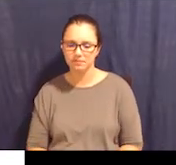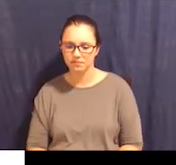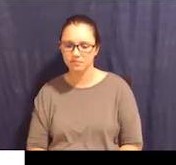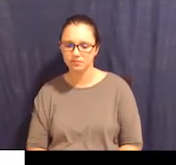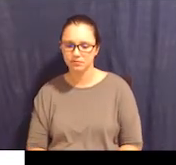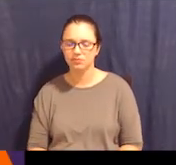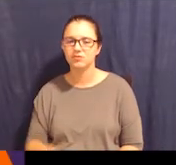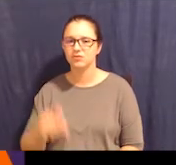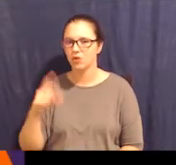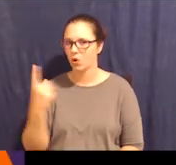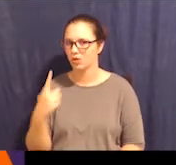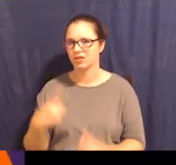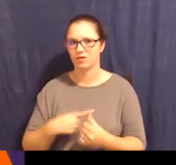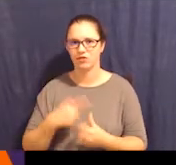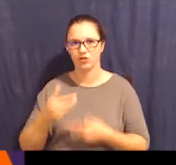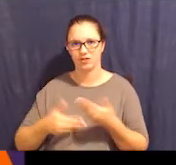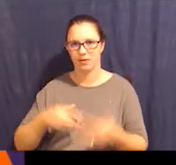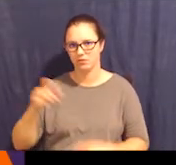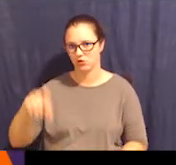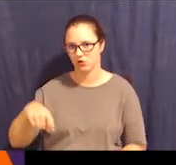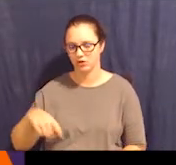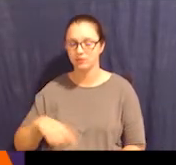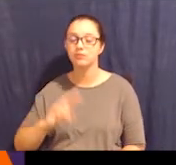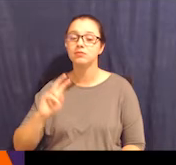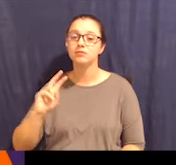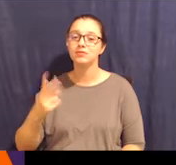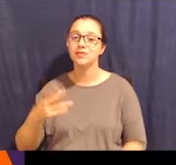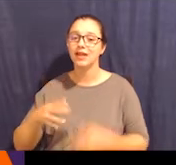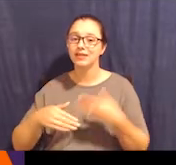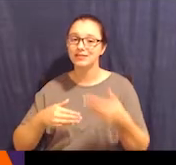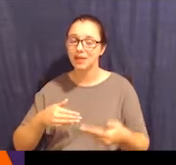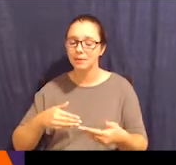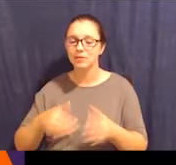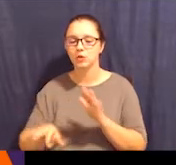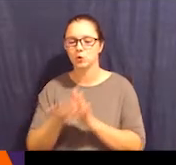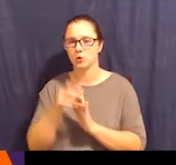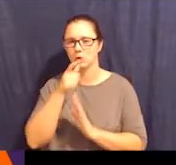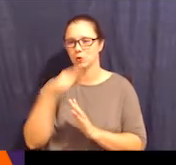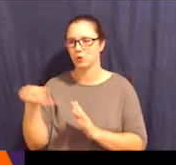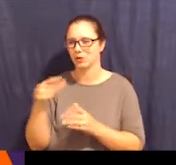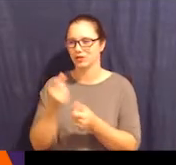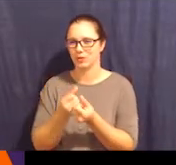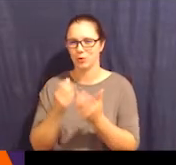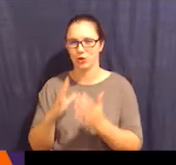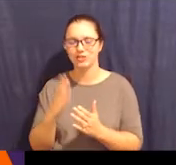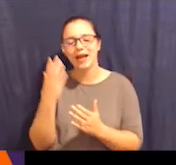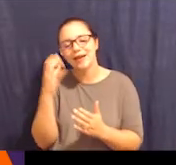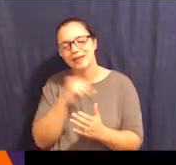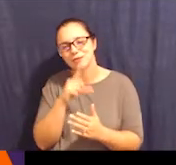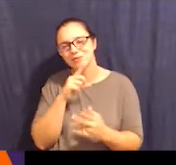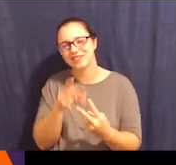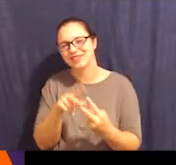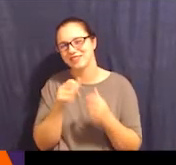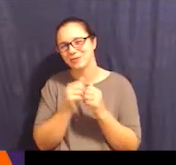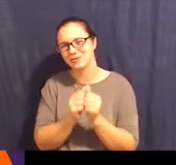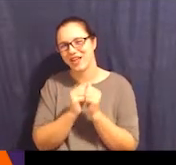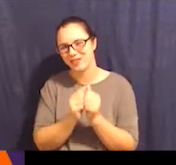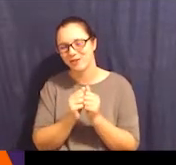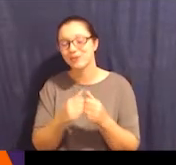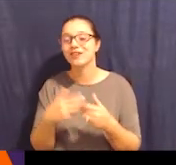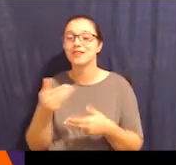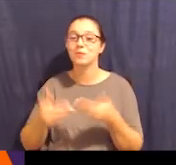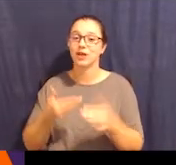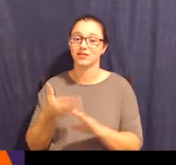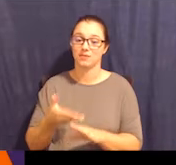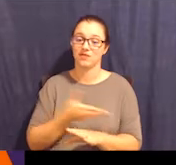So this should always be the first step. Then the second is choosing your supporters. And actually, I guess those kind of go together